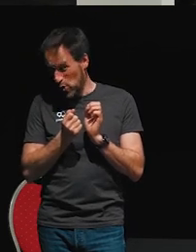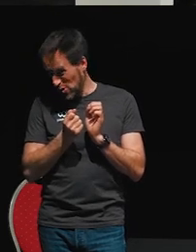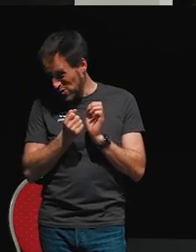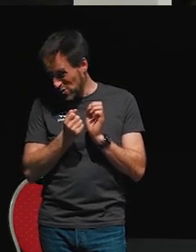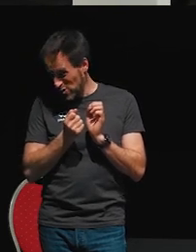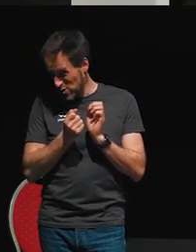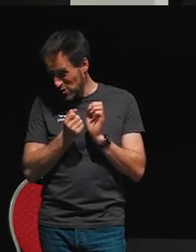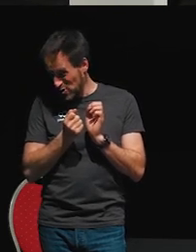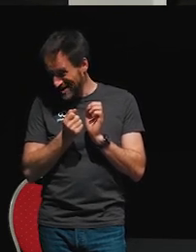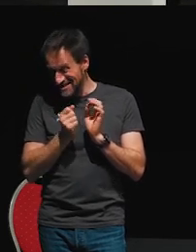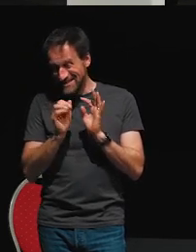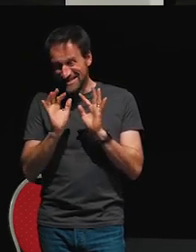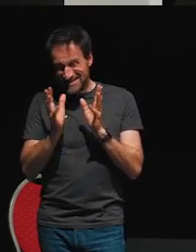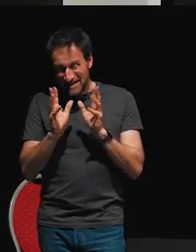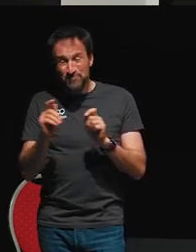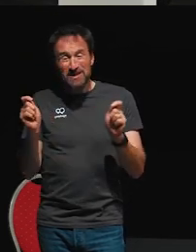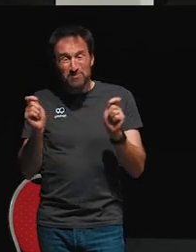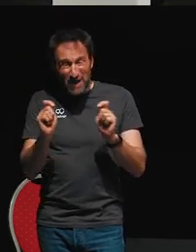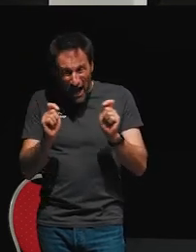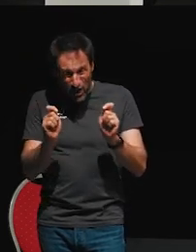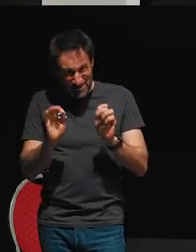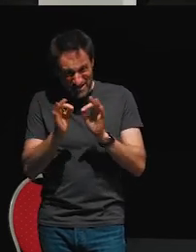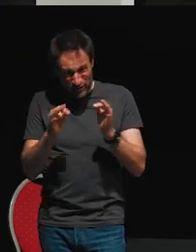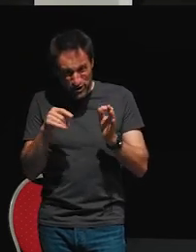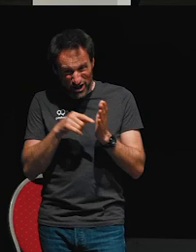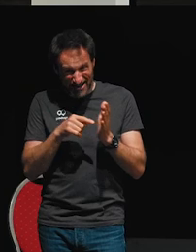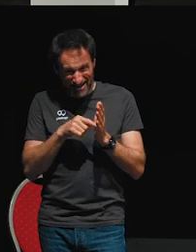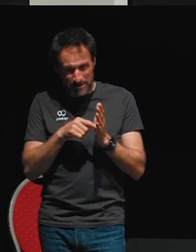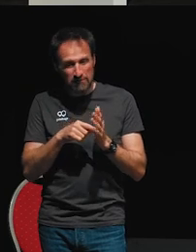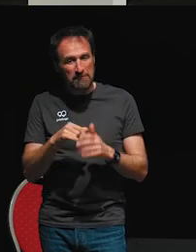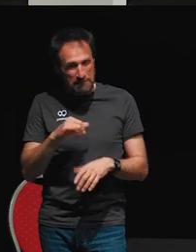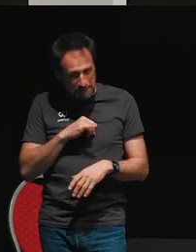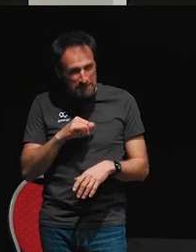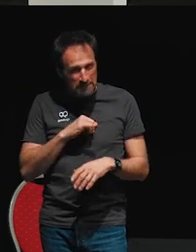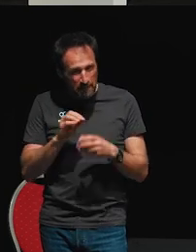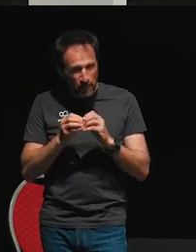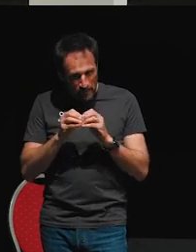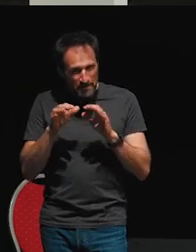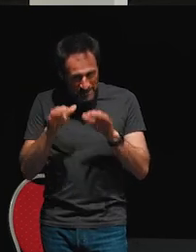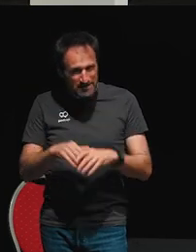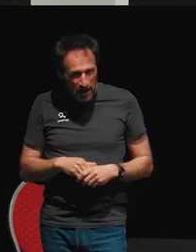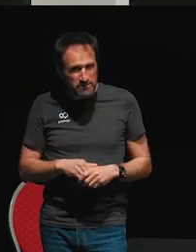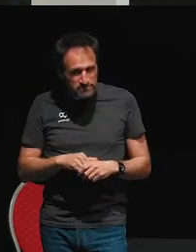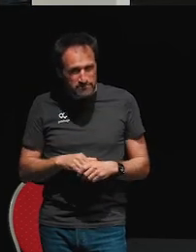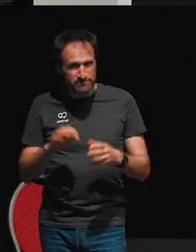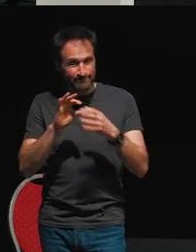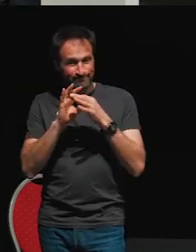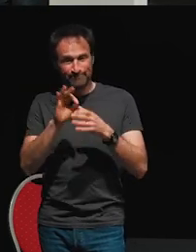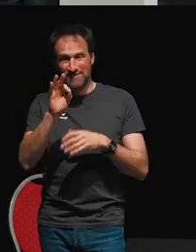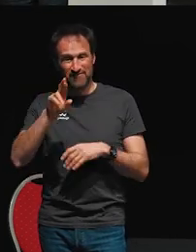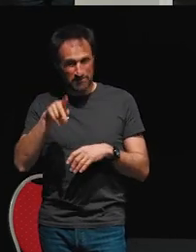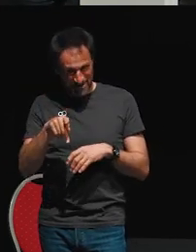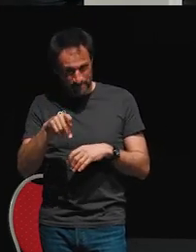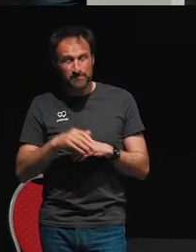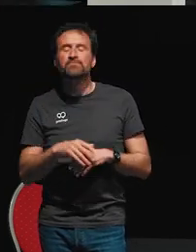Well, as it turns out, the pause functionality has some interesting problems in terms of FRP. Let's first